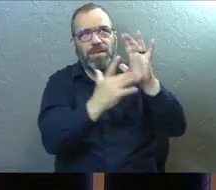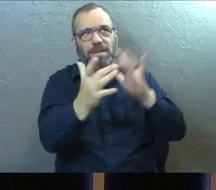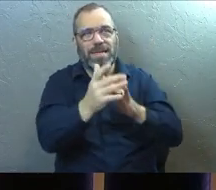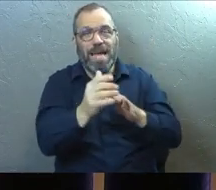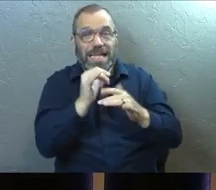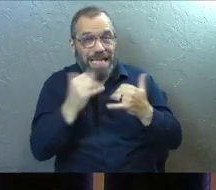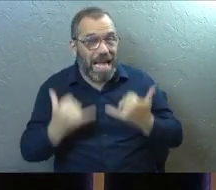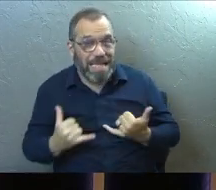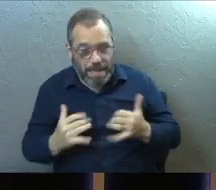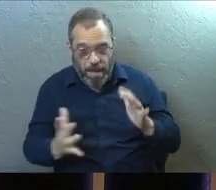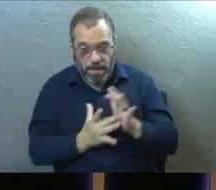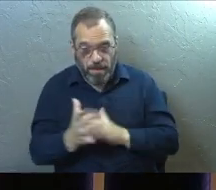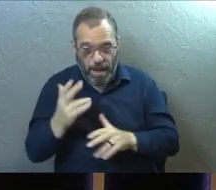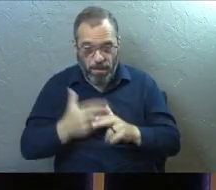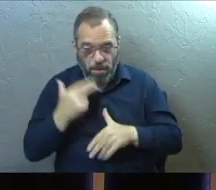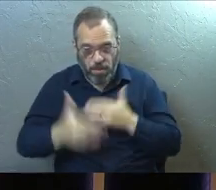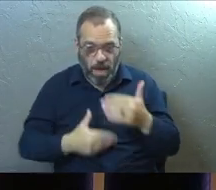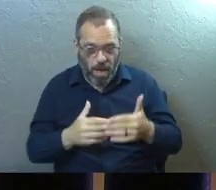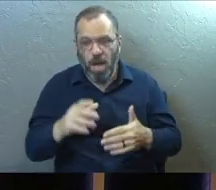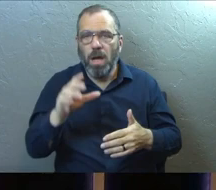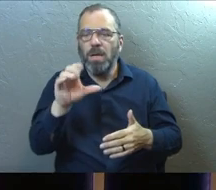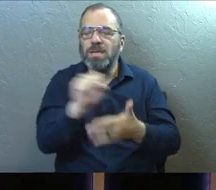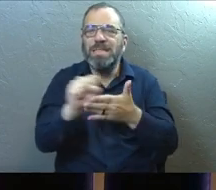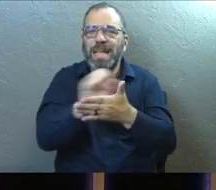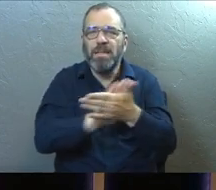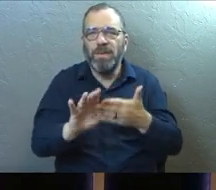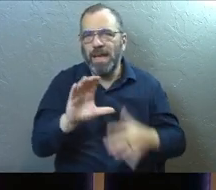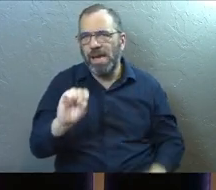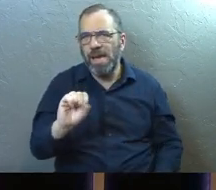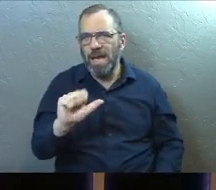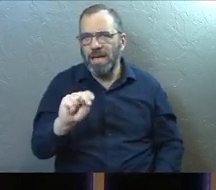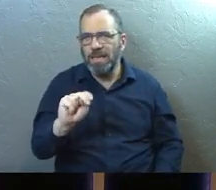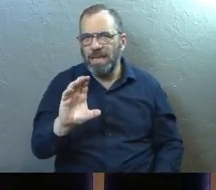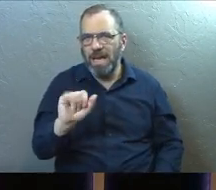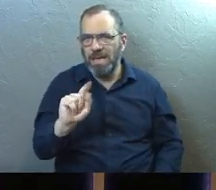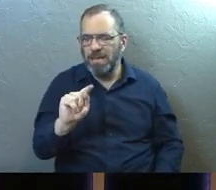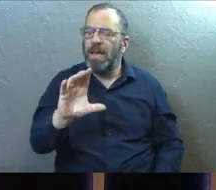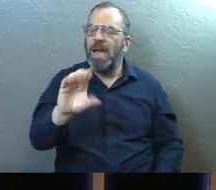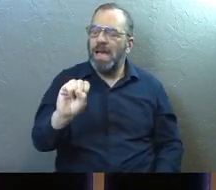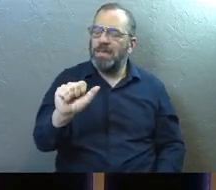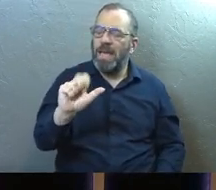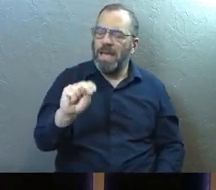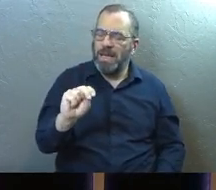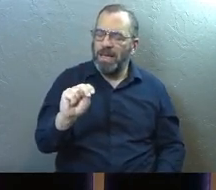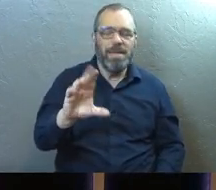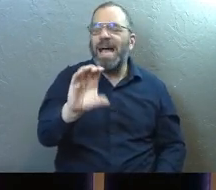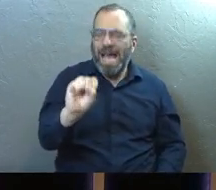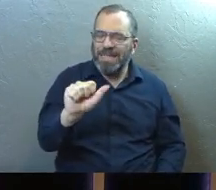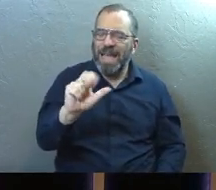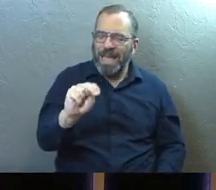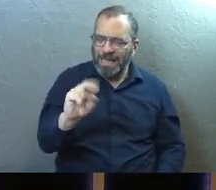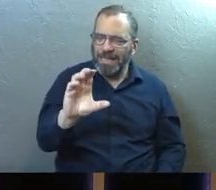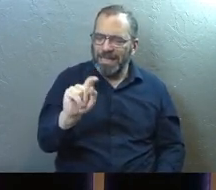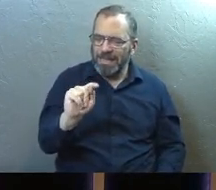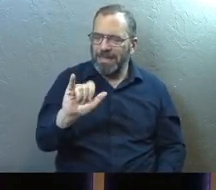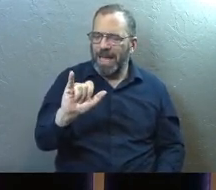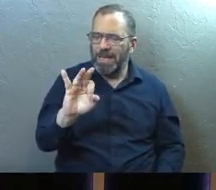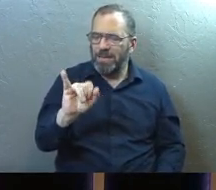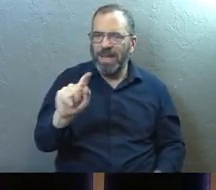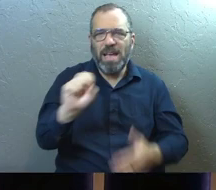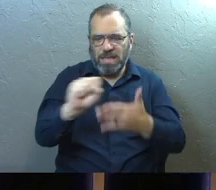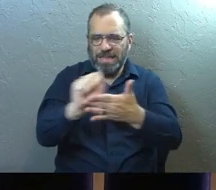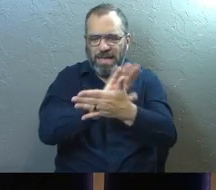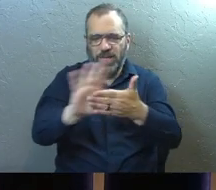into who you are today. The Bible calls this process sanctification. It's, it's salvation, but it's, it's the lifelong process of